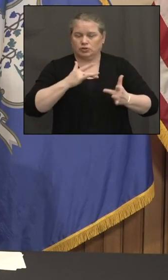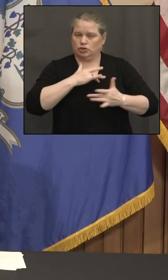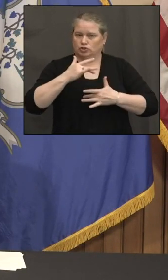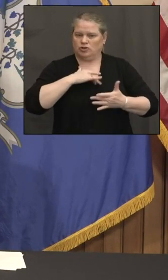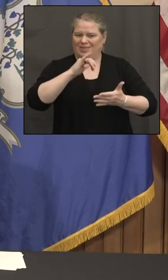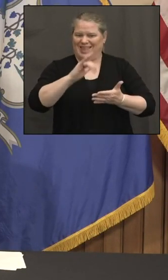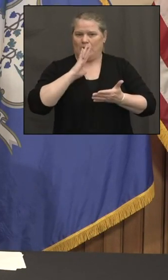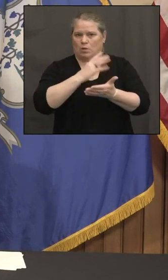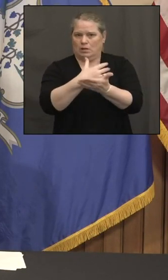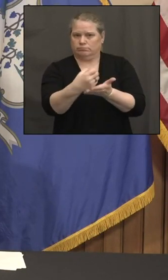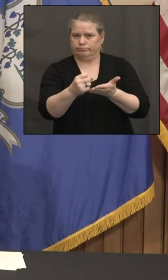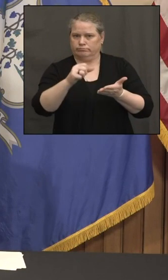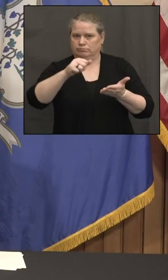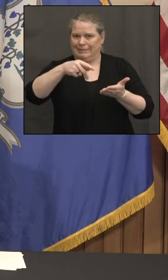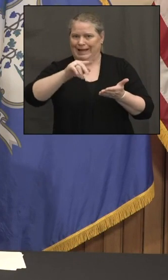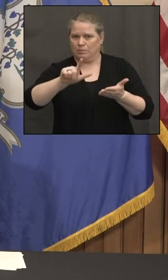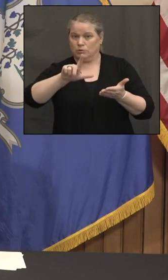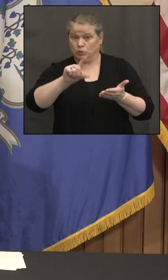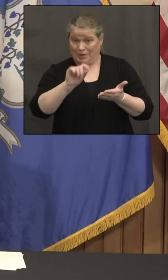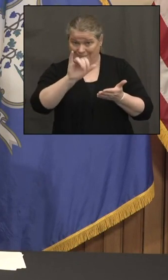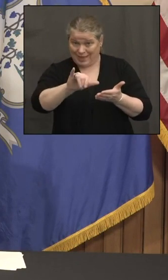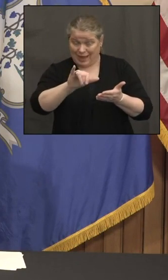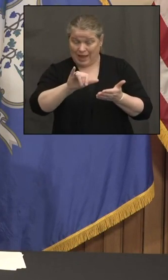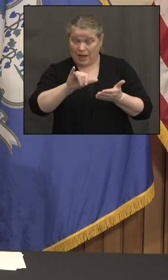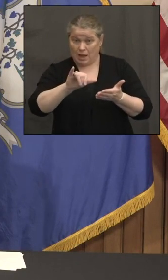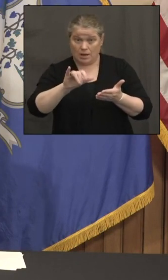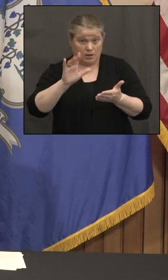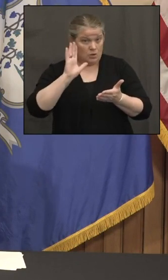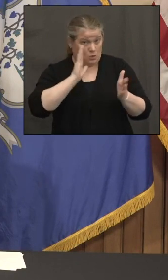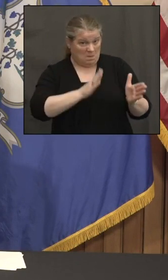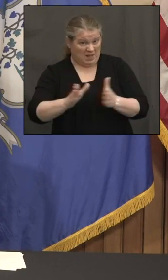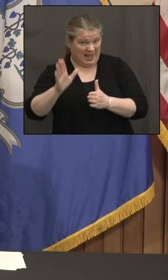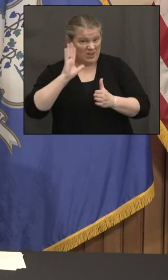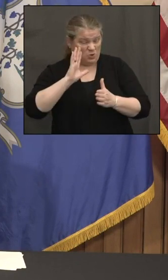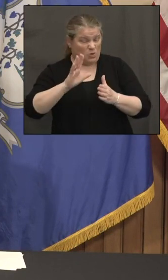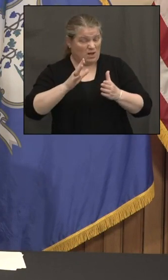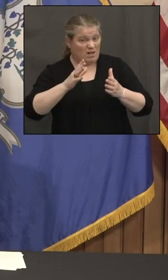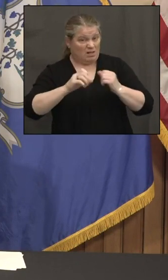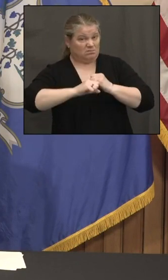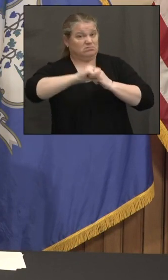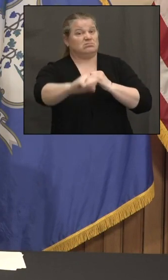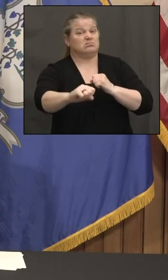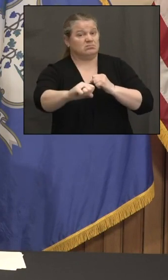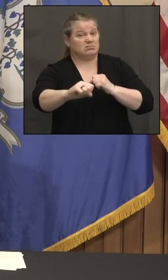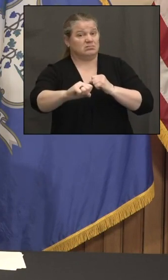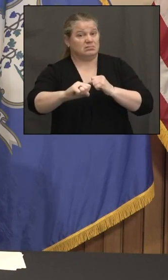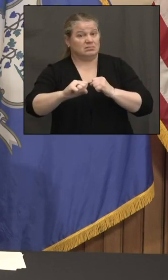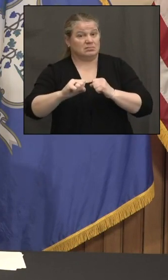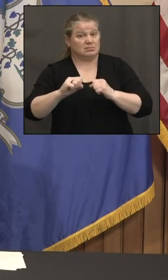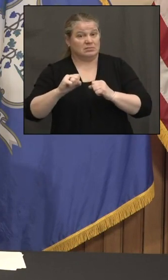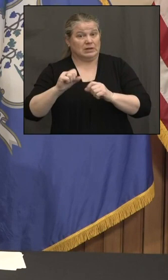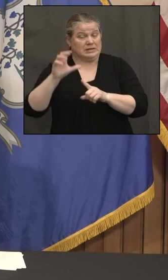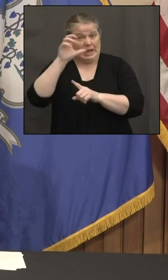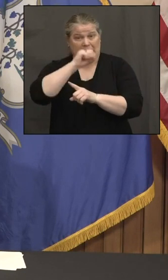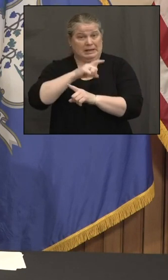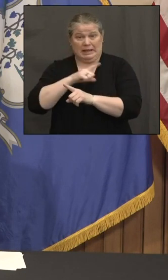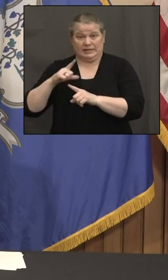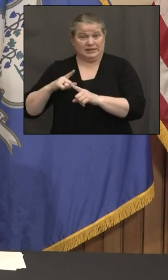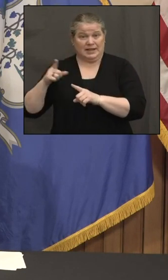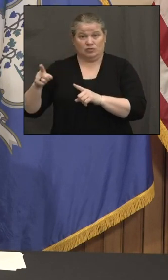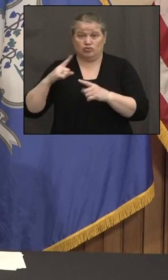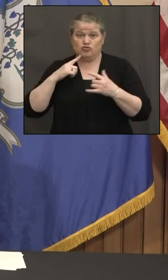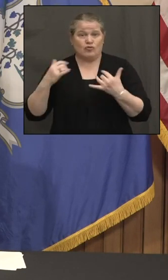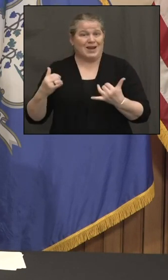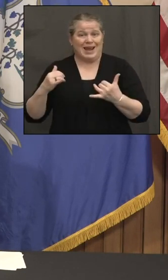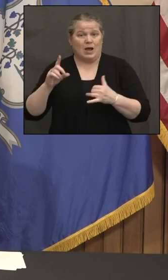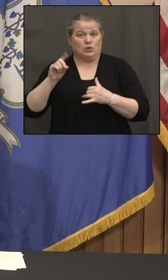20th. Is that one of the ones you guys will look to expand? Because I guess the legislature is not acting there at, at this time, at